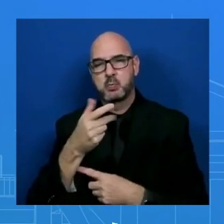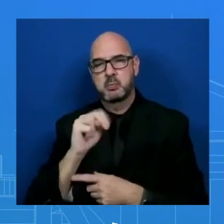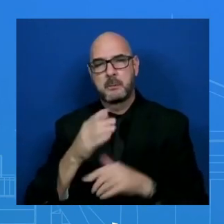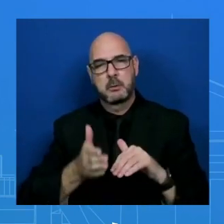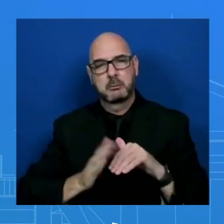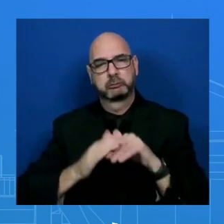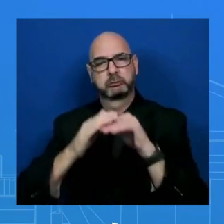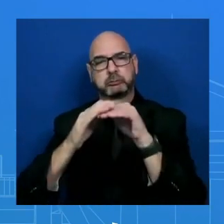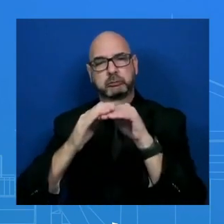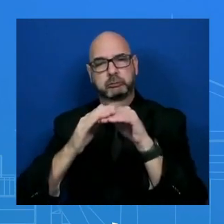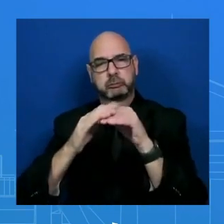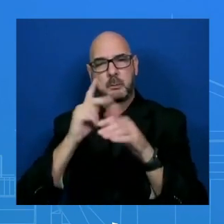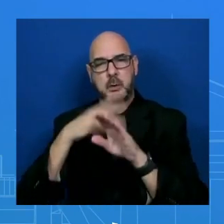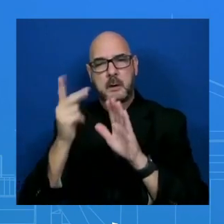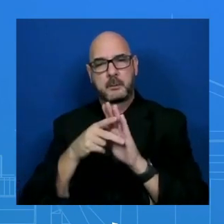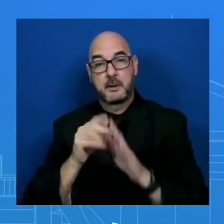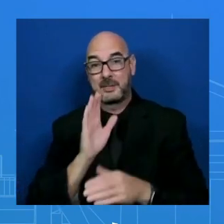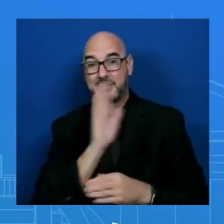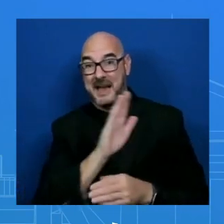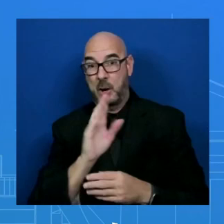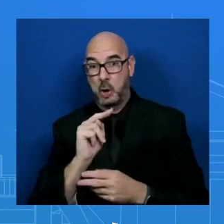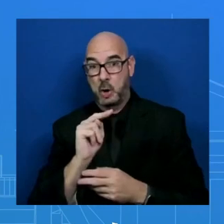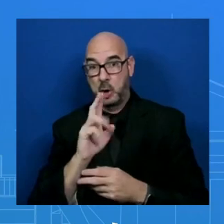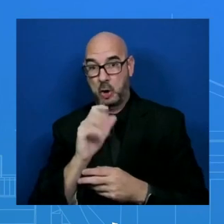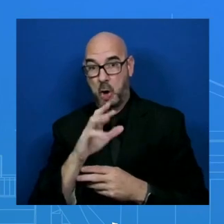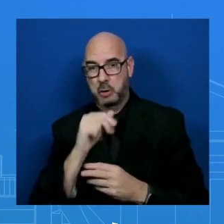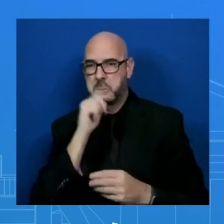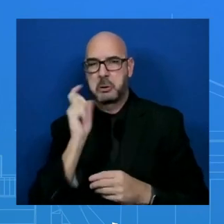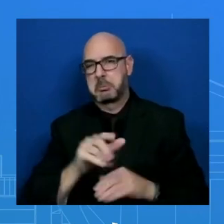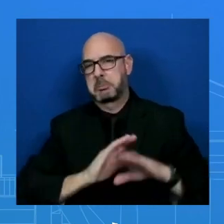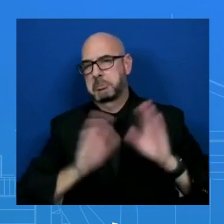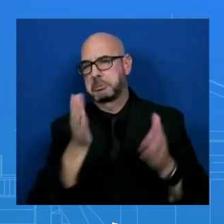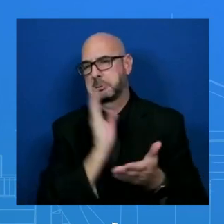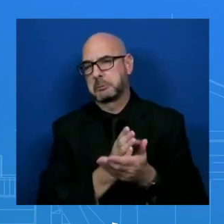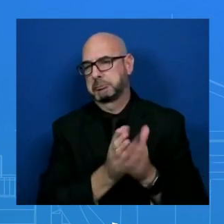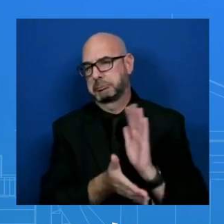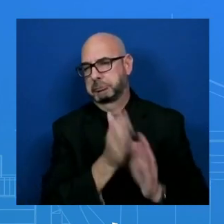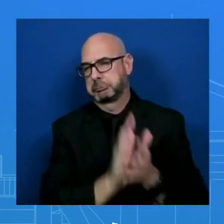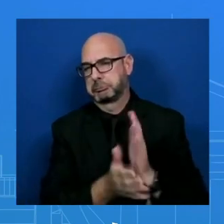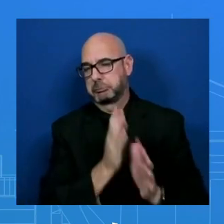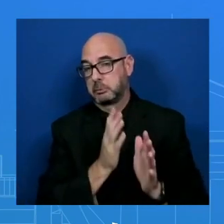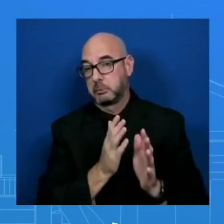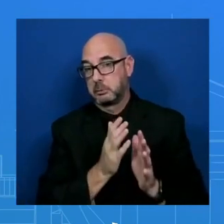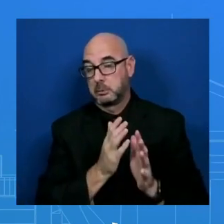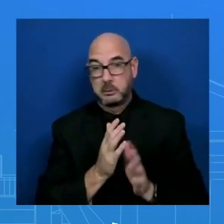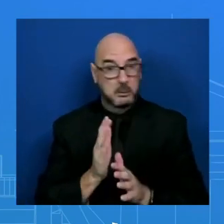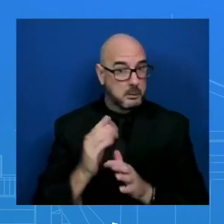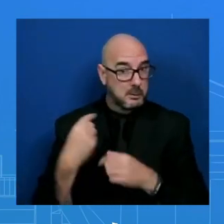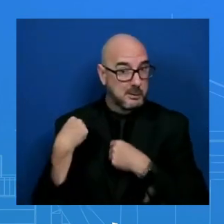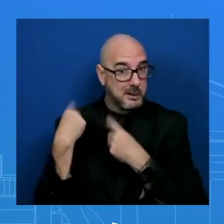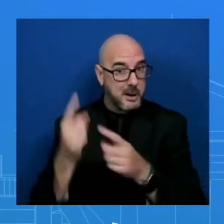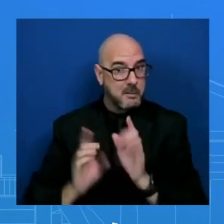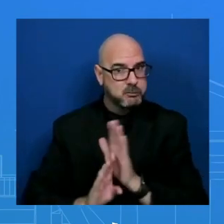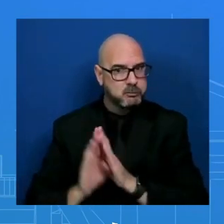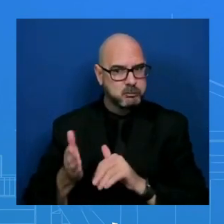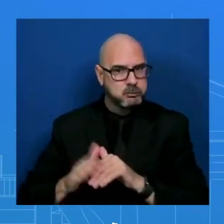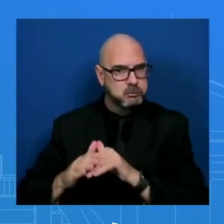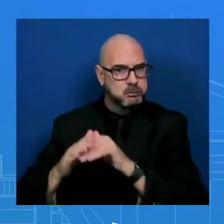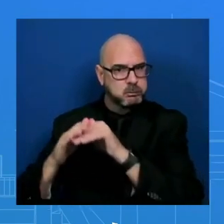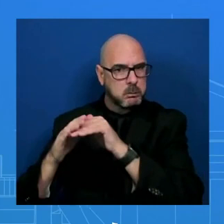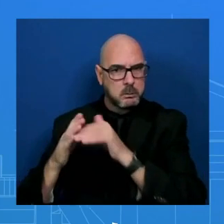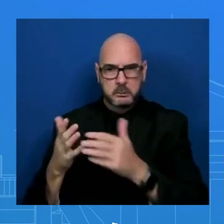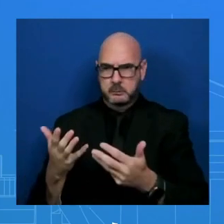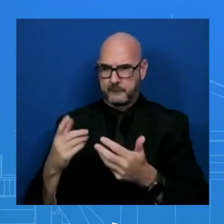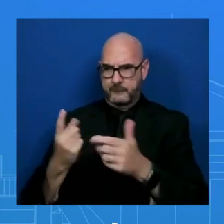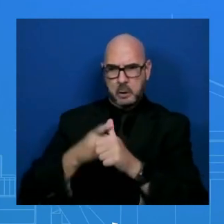programs had accelerated dramatically. The most important breakthrough we had seen from them – the first test of an intercontinental ballistic missile – that didn't happen